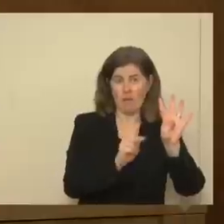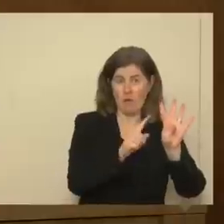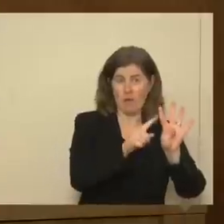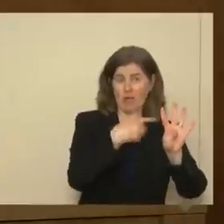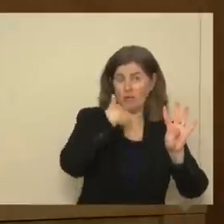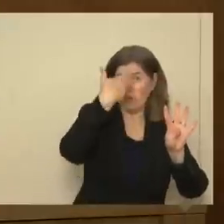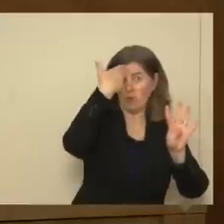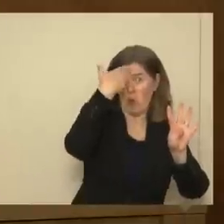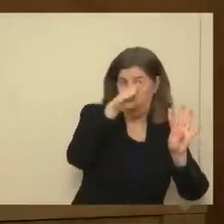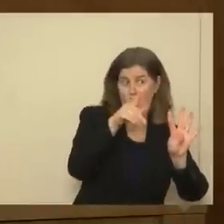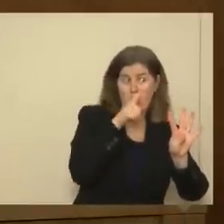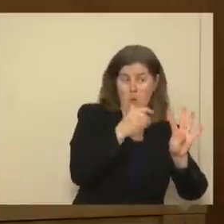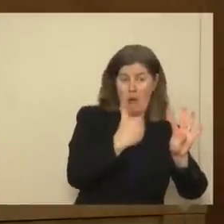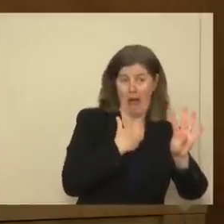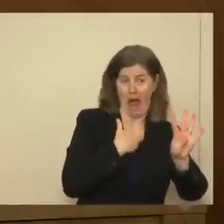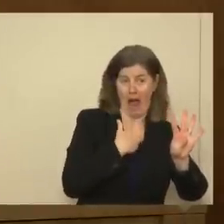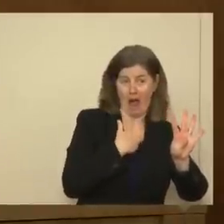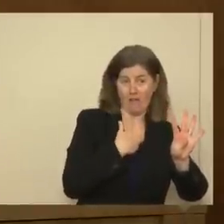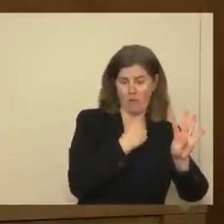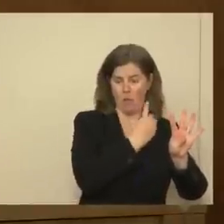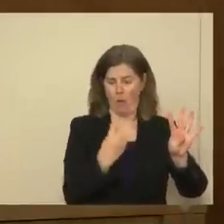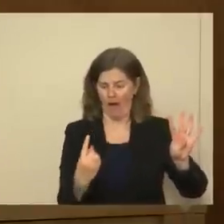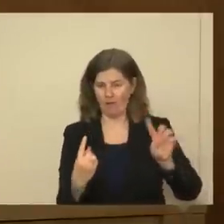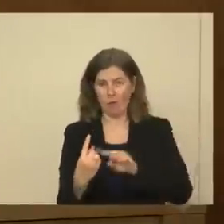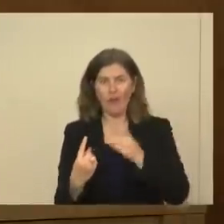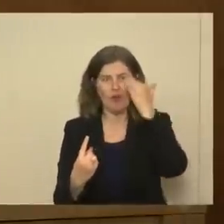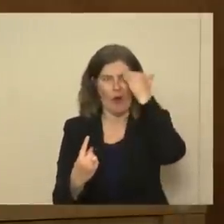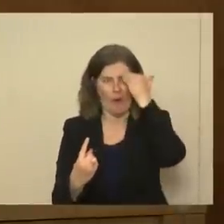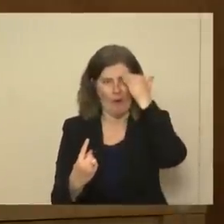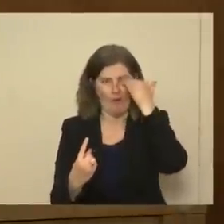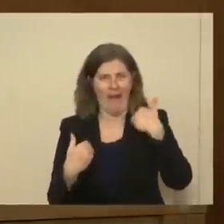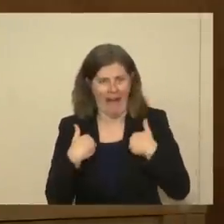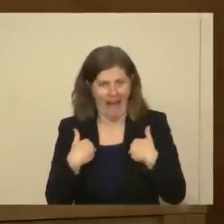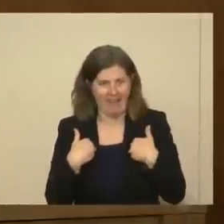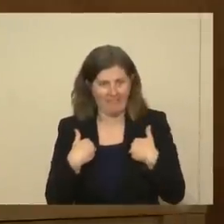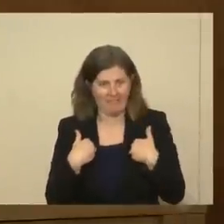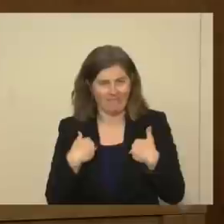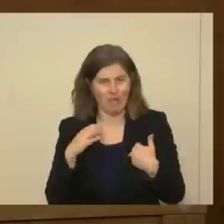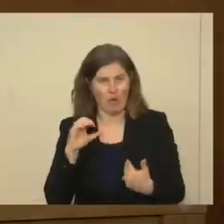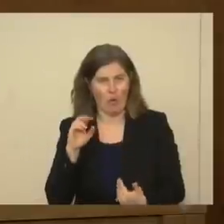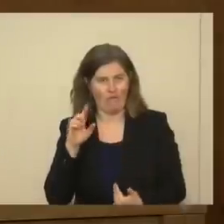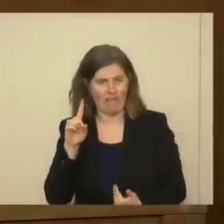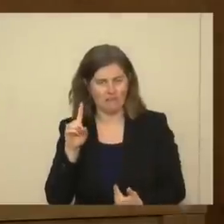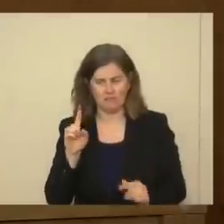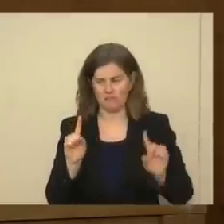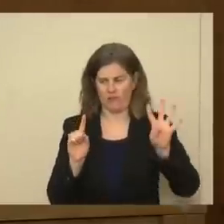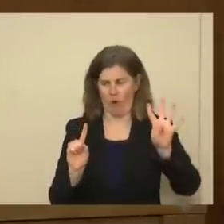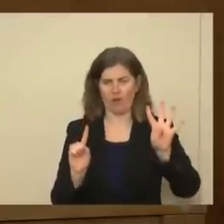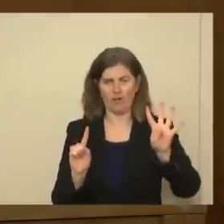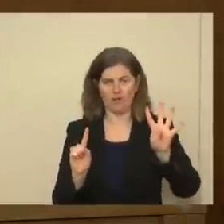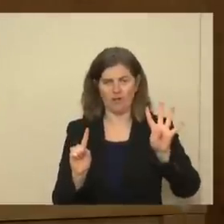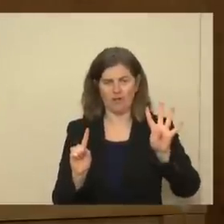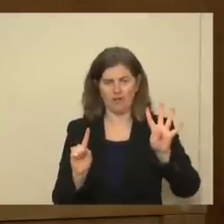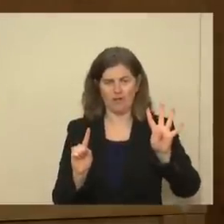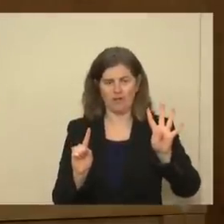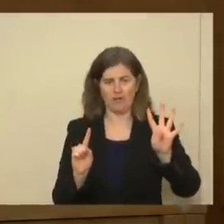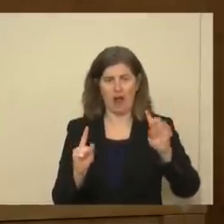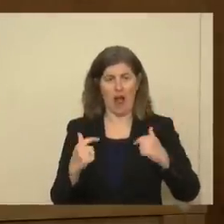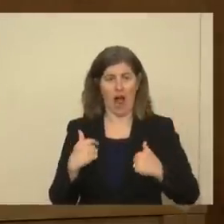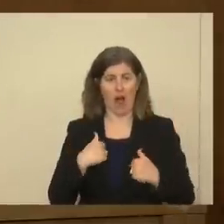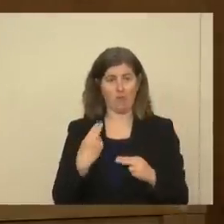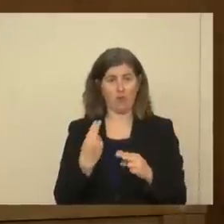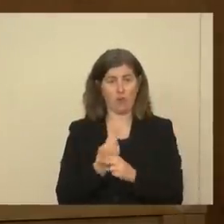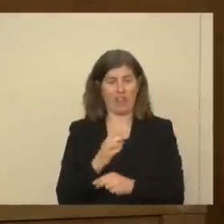that we don't know that have had COVID to every one person that we have COVID, who has had COVID, I'm operating on the